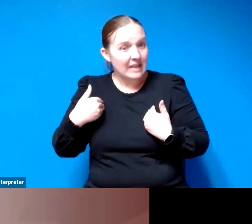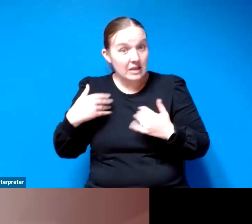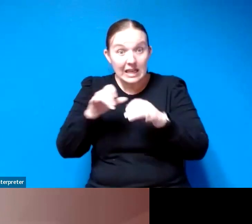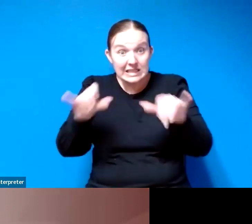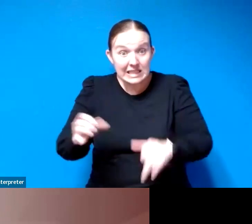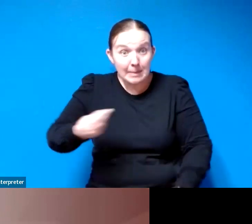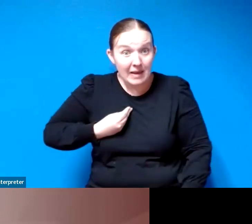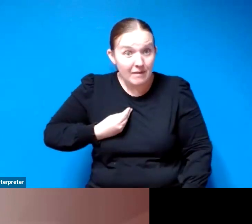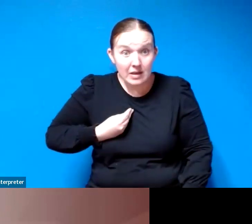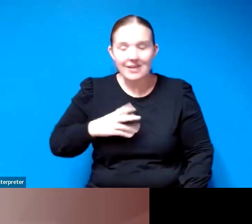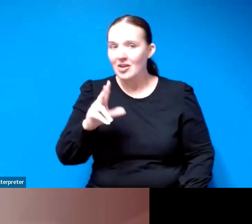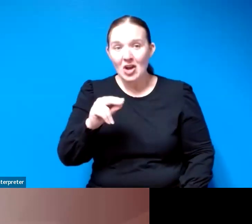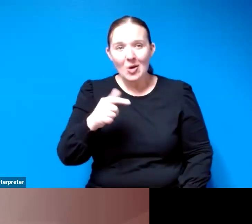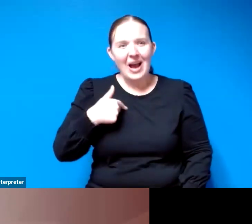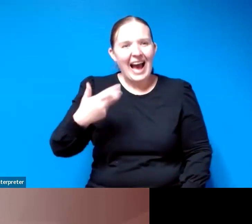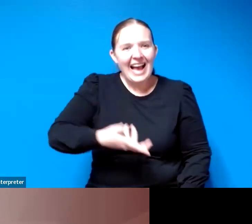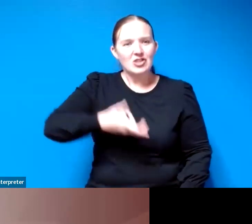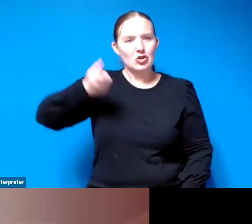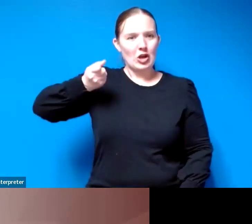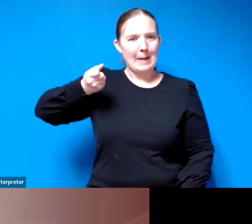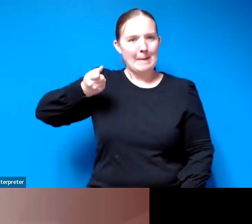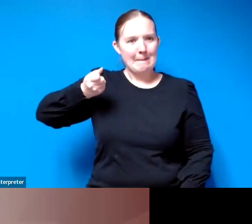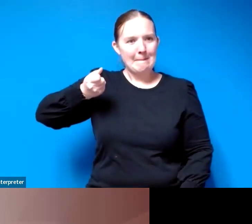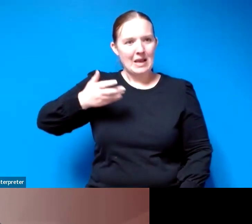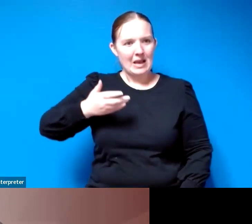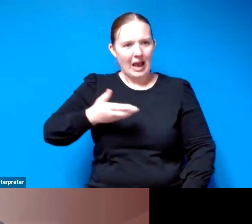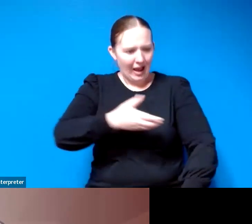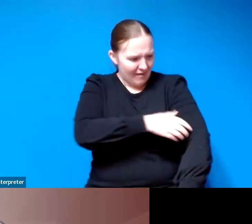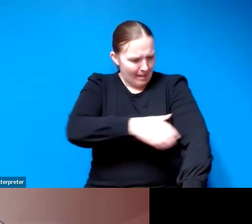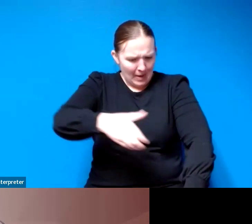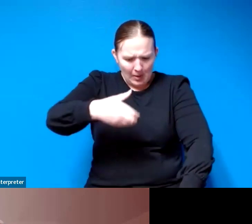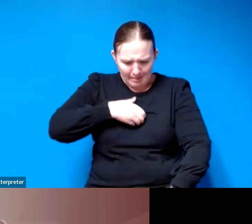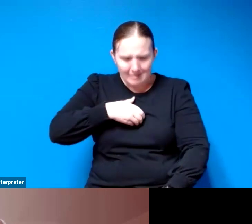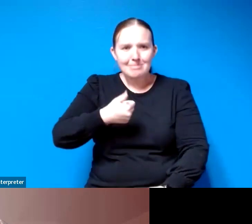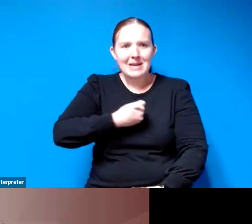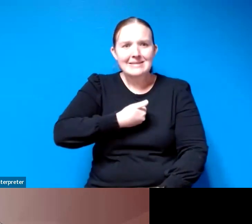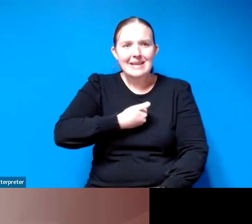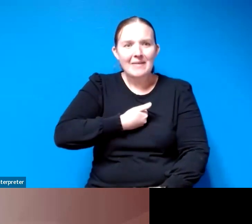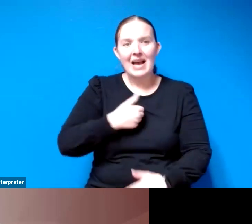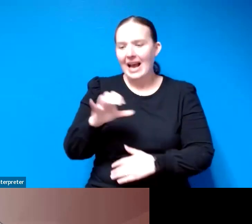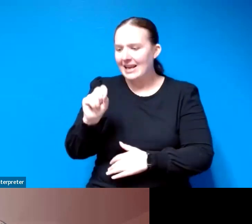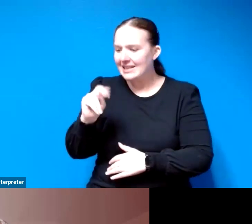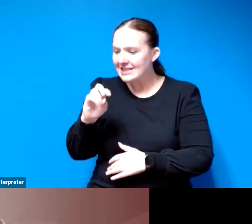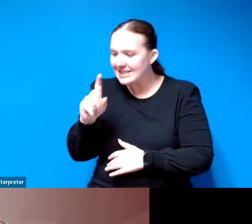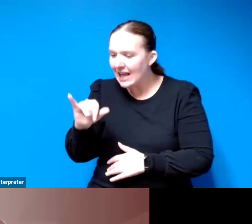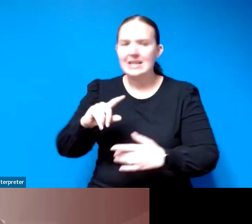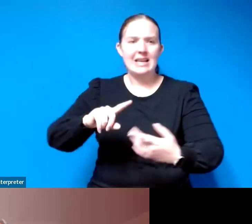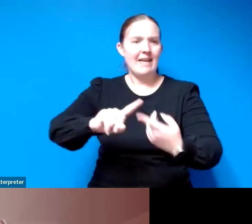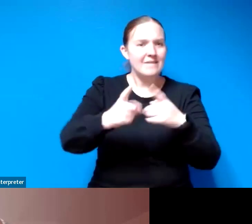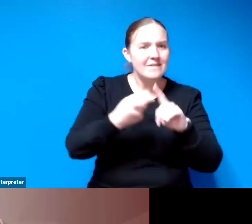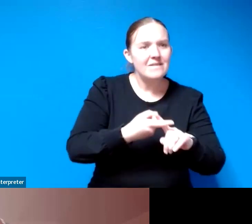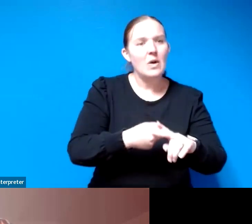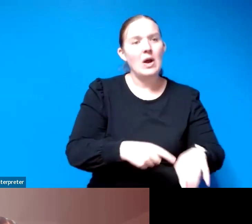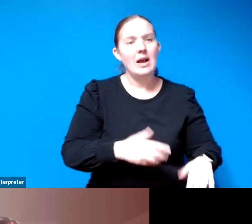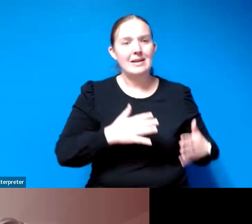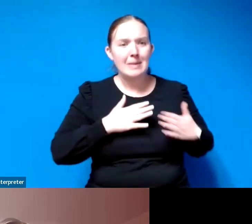power it's because i've taken the power and i've empowered myself and i had people i had sandy i had you know friends around me my partner